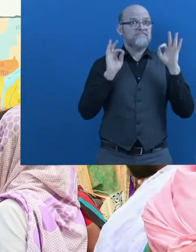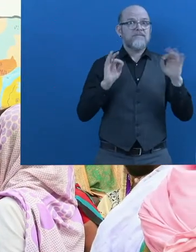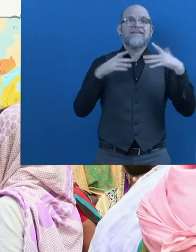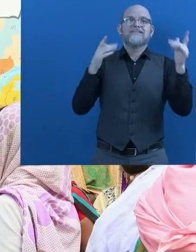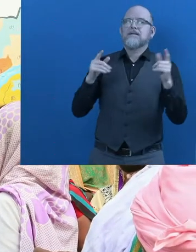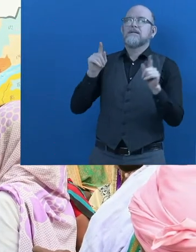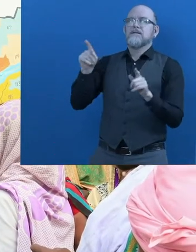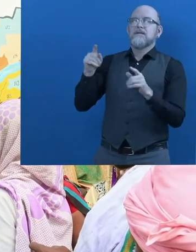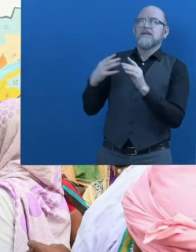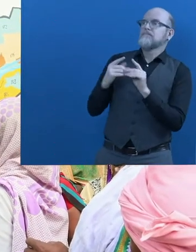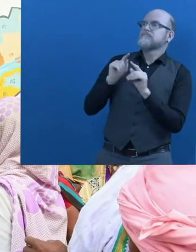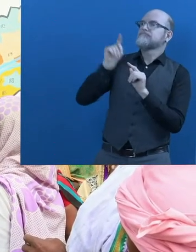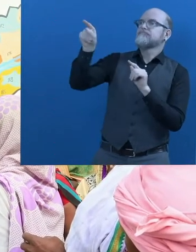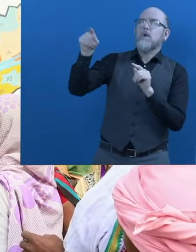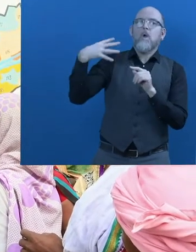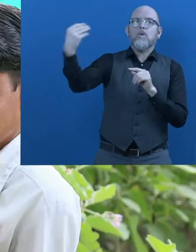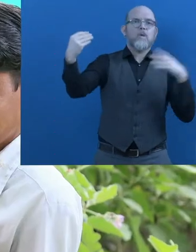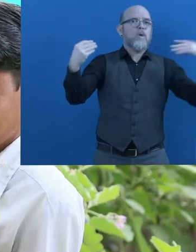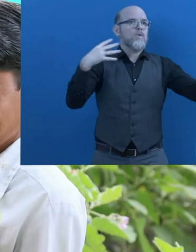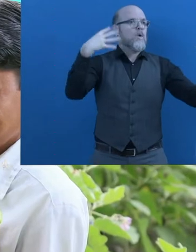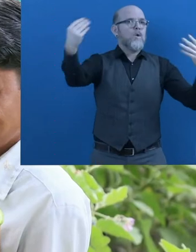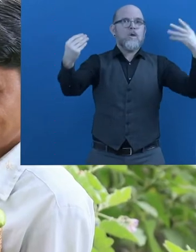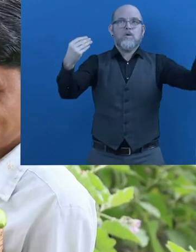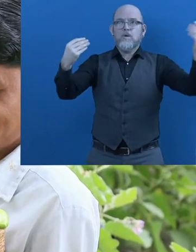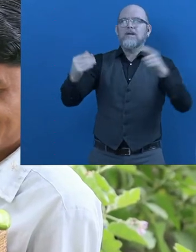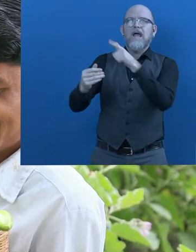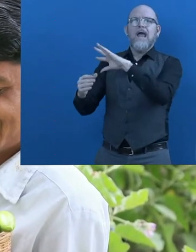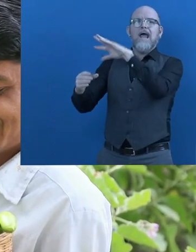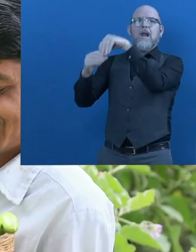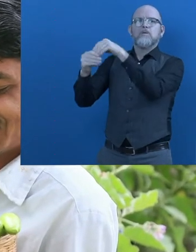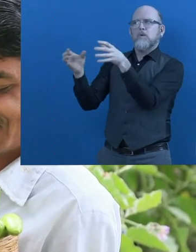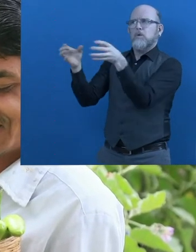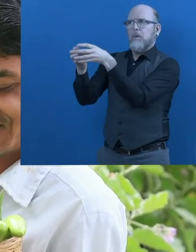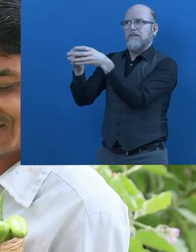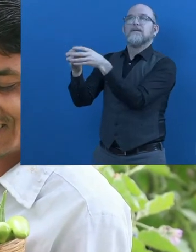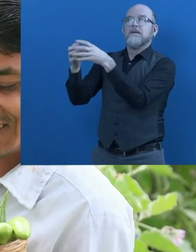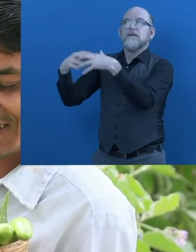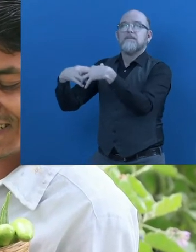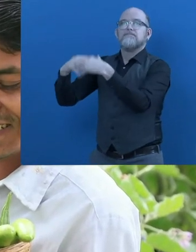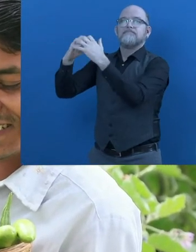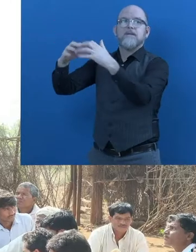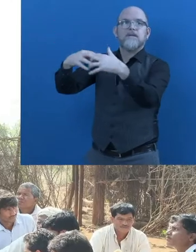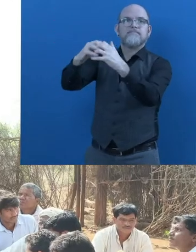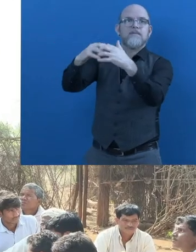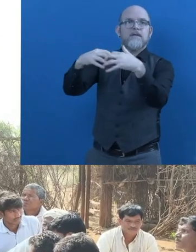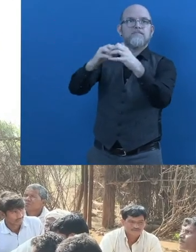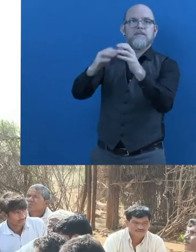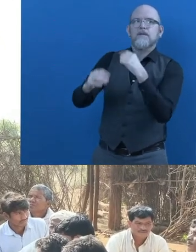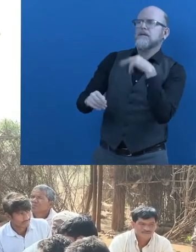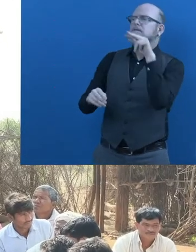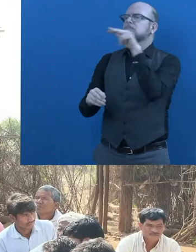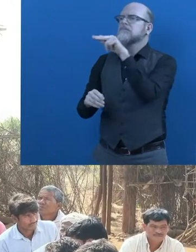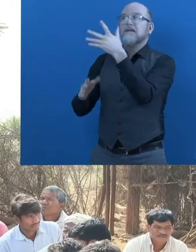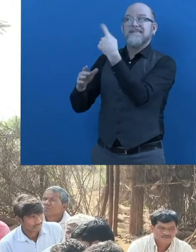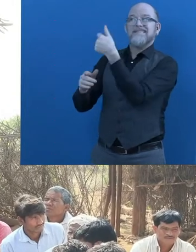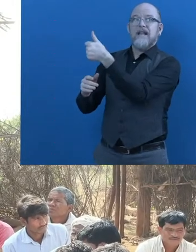groups they are forming their inclusive farm interest groups. After formation of these groups these groups these are getting